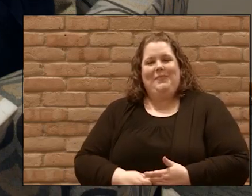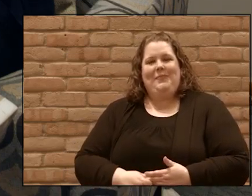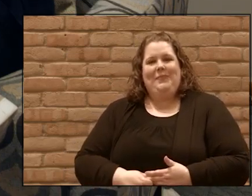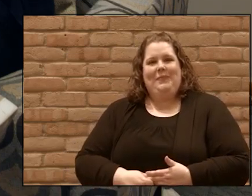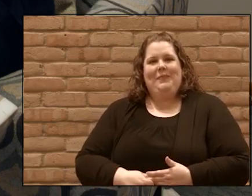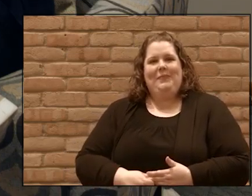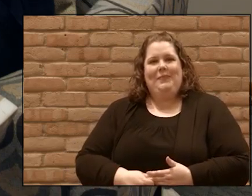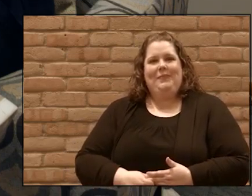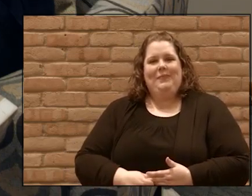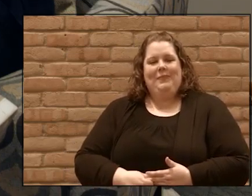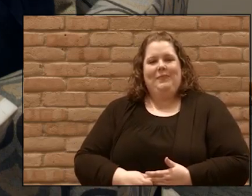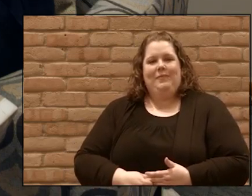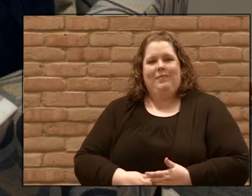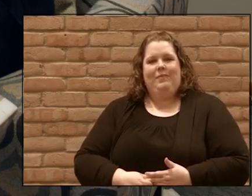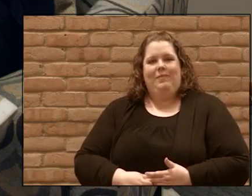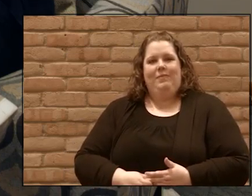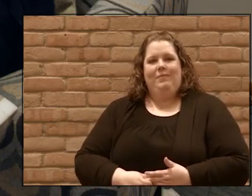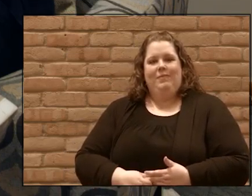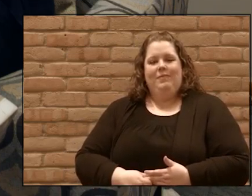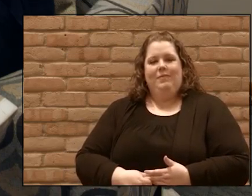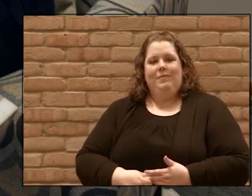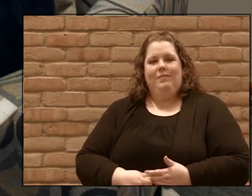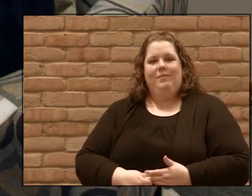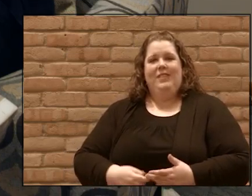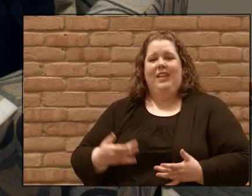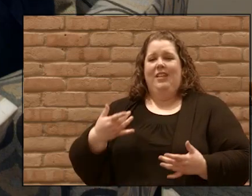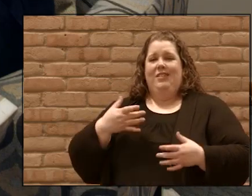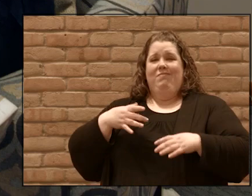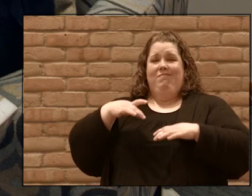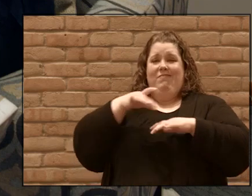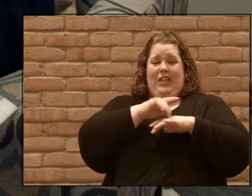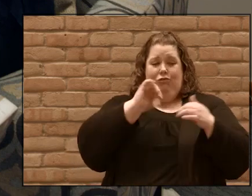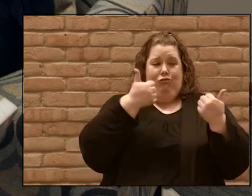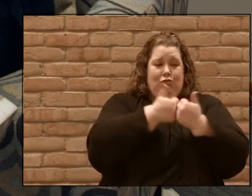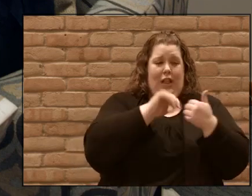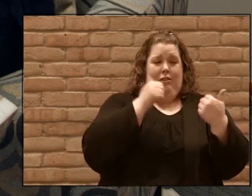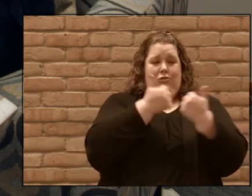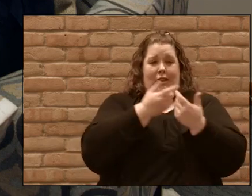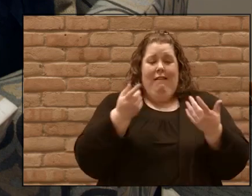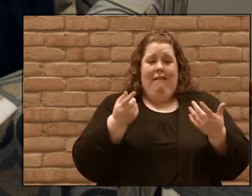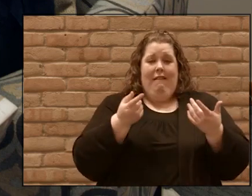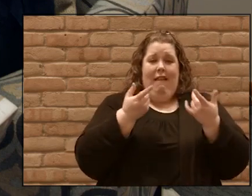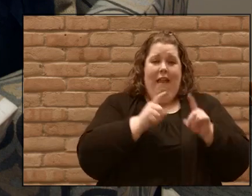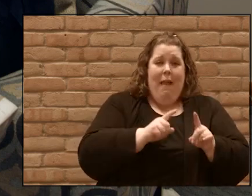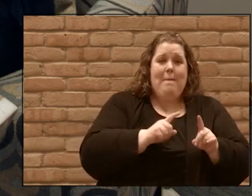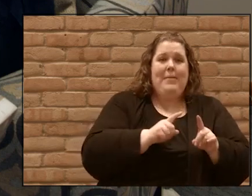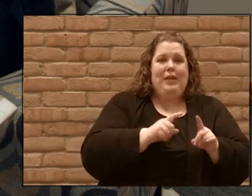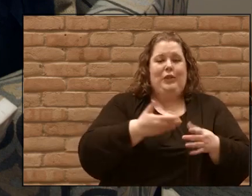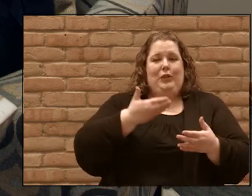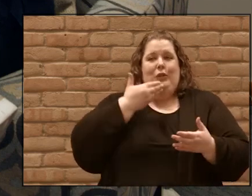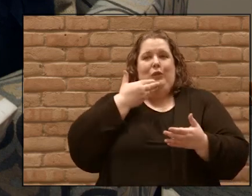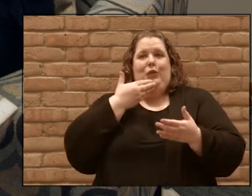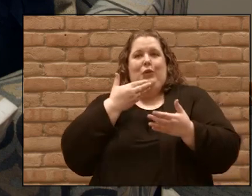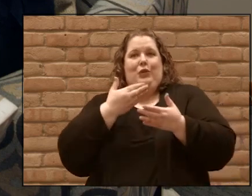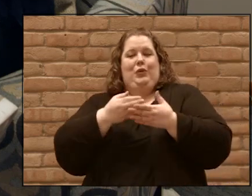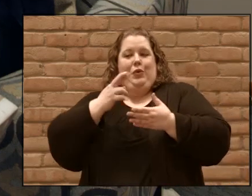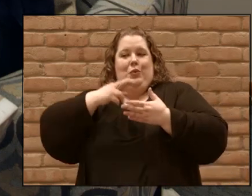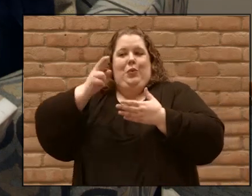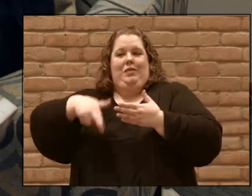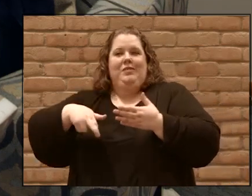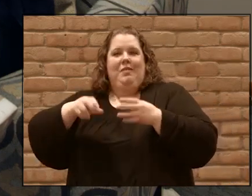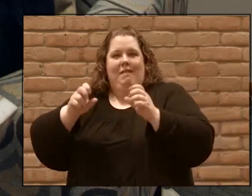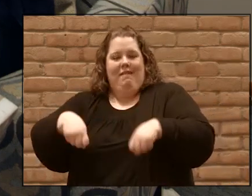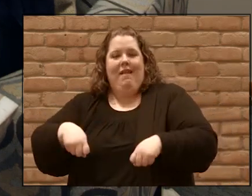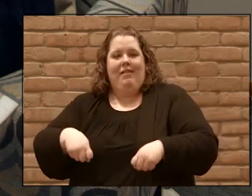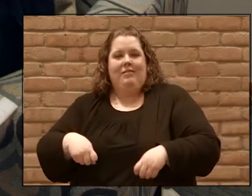to come out of the earthly challenges they may not see it in the way that we have